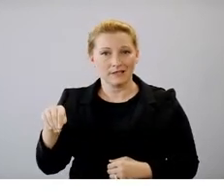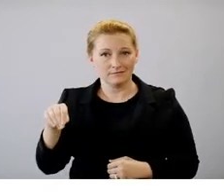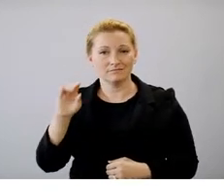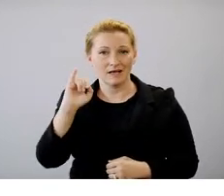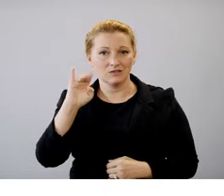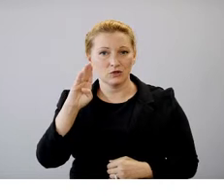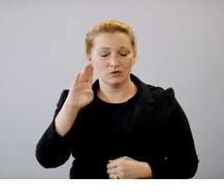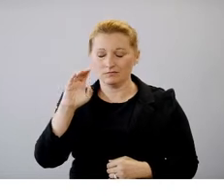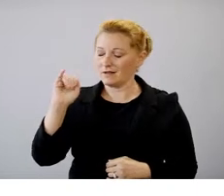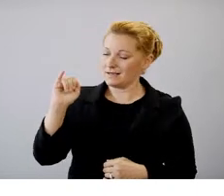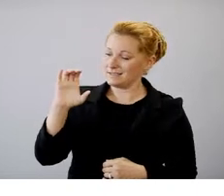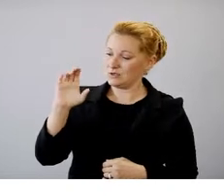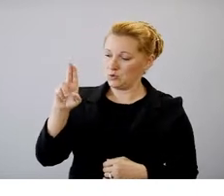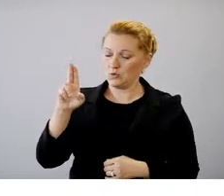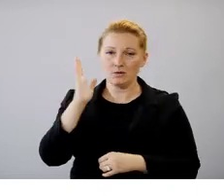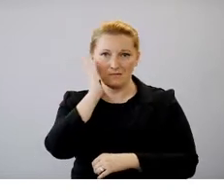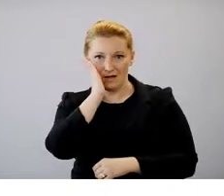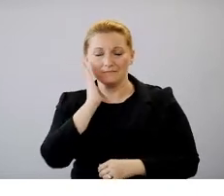ICU beds.